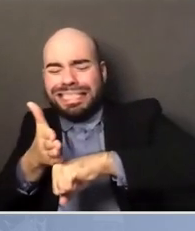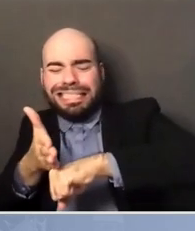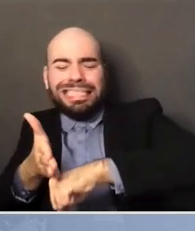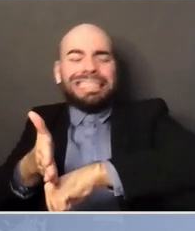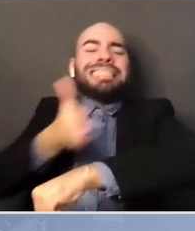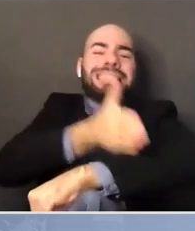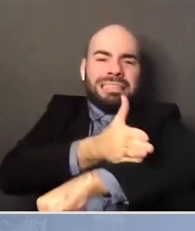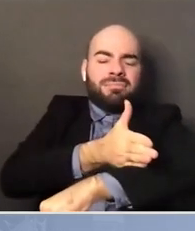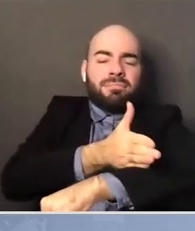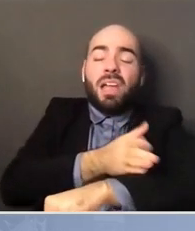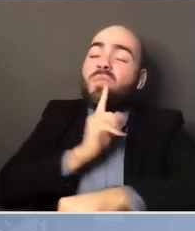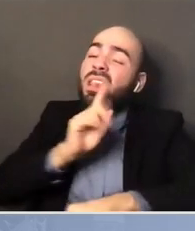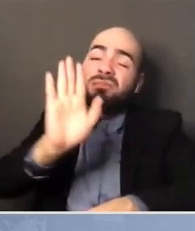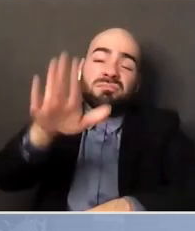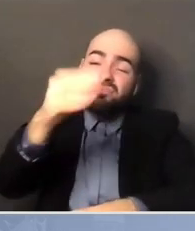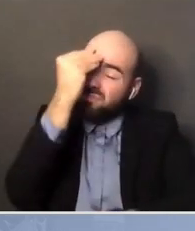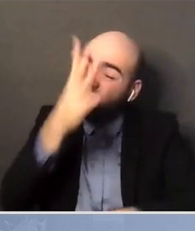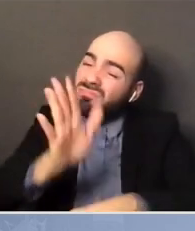any president.